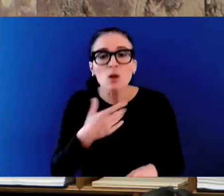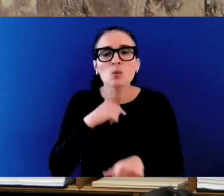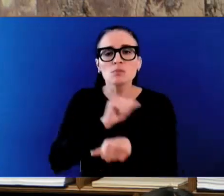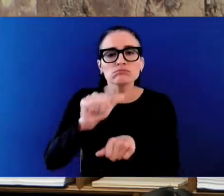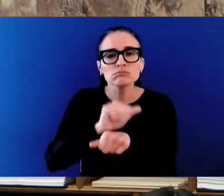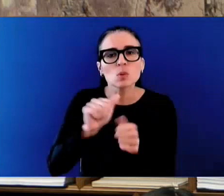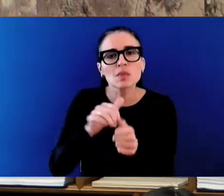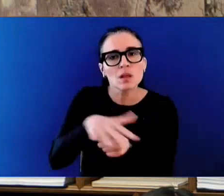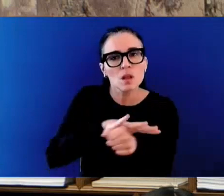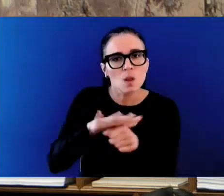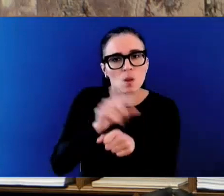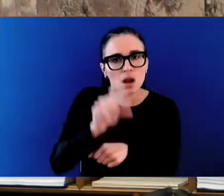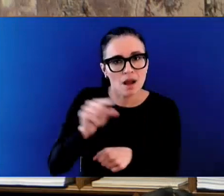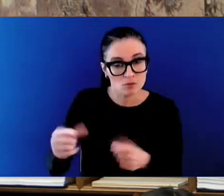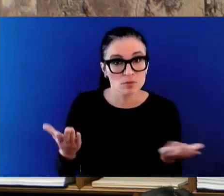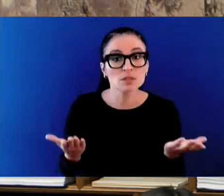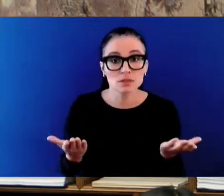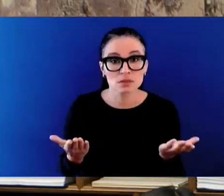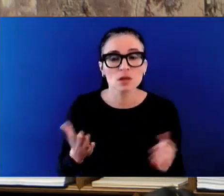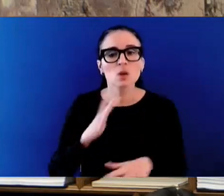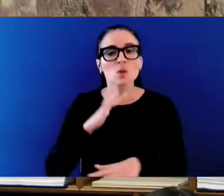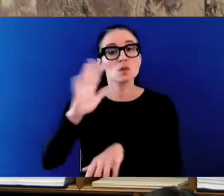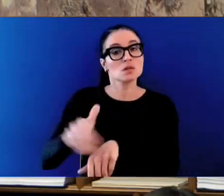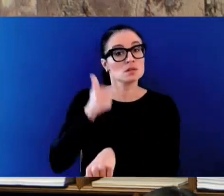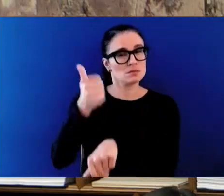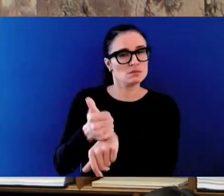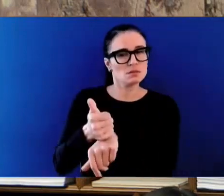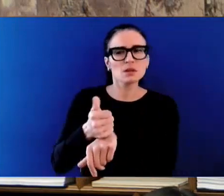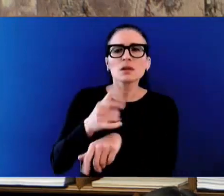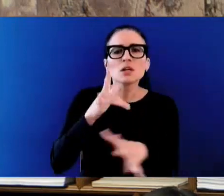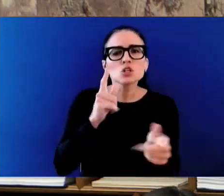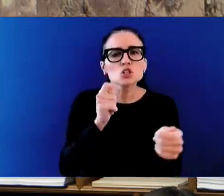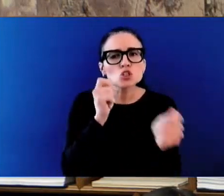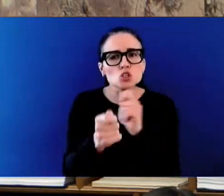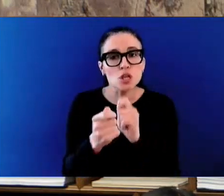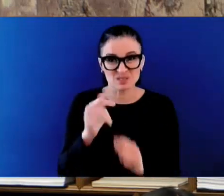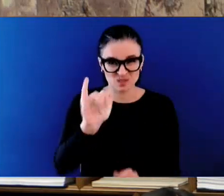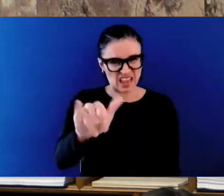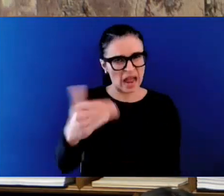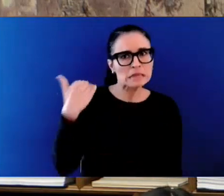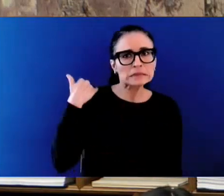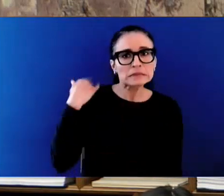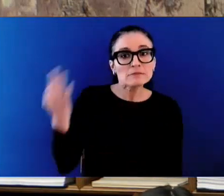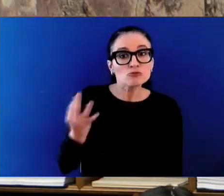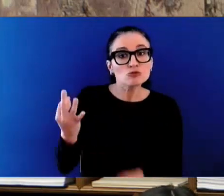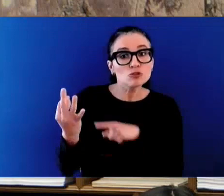we keep our communities safe, that public drug use is something that will not be tolerated, Hon. Speaker.